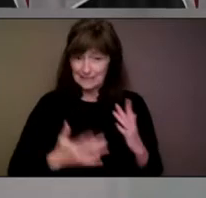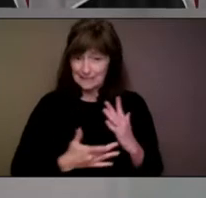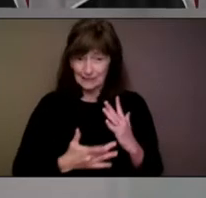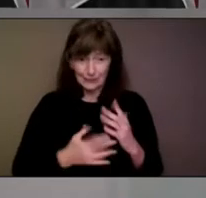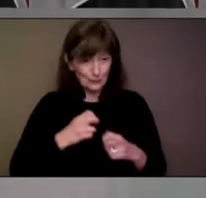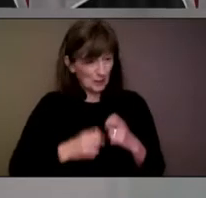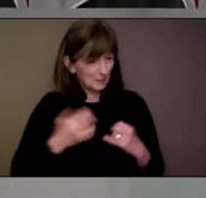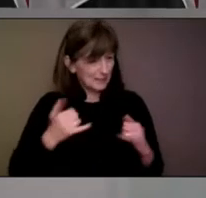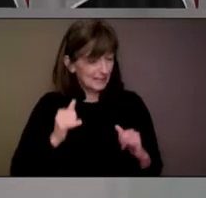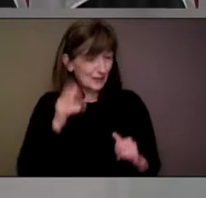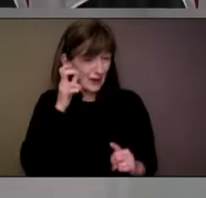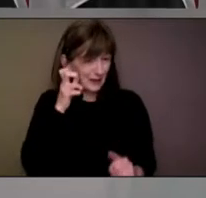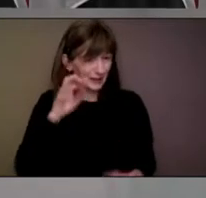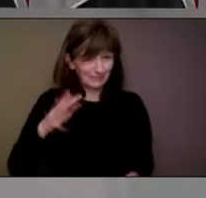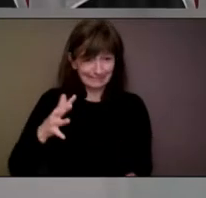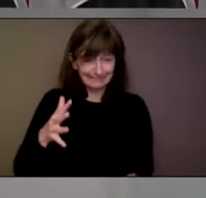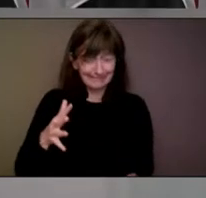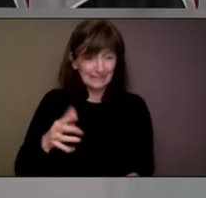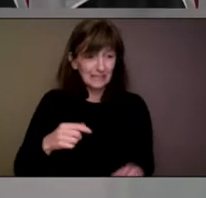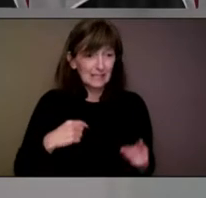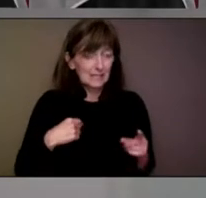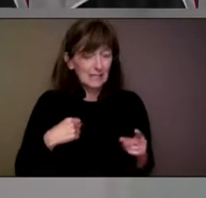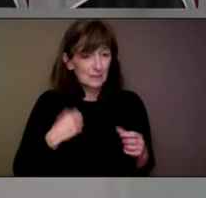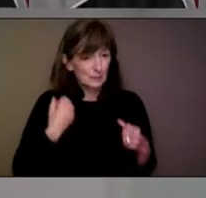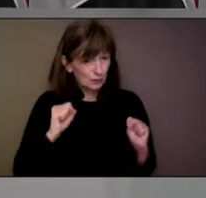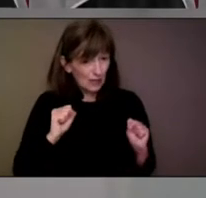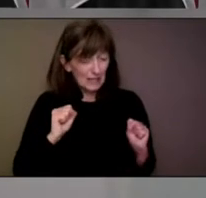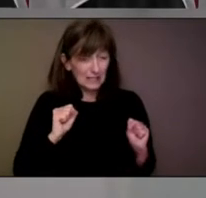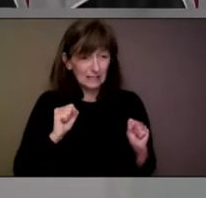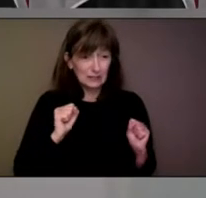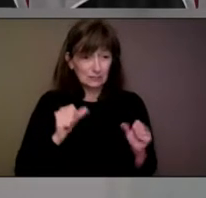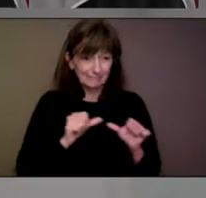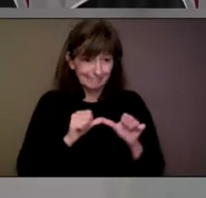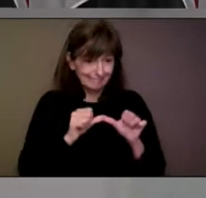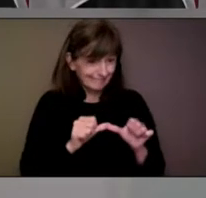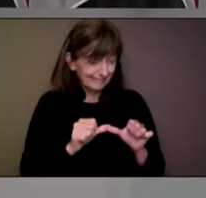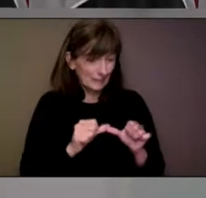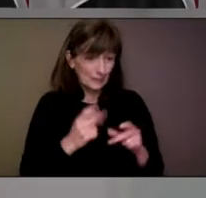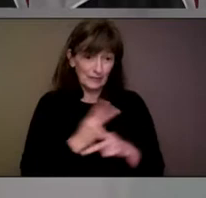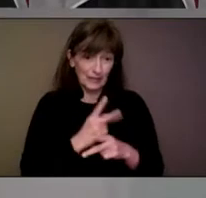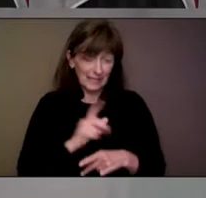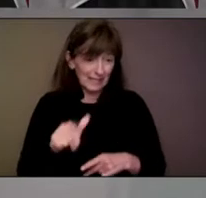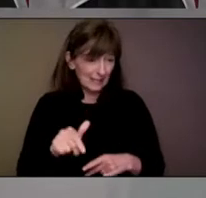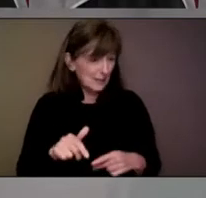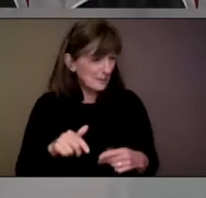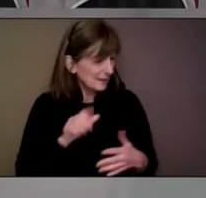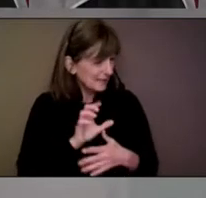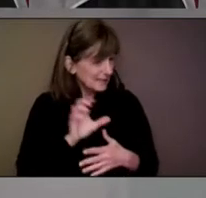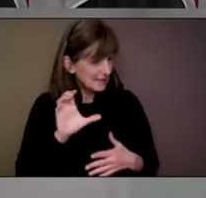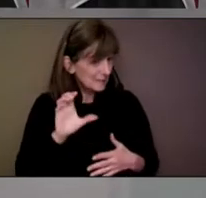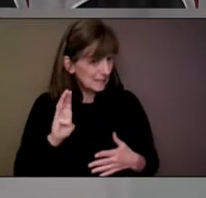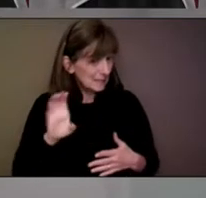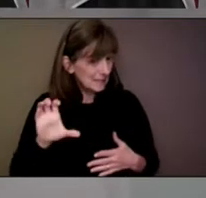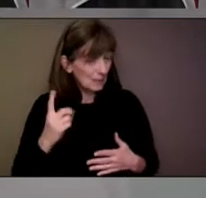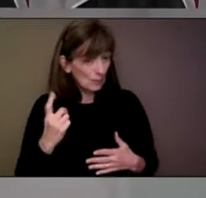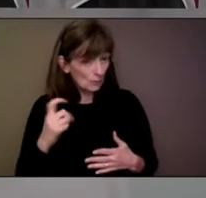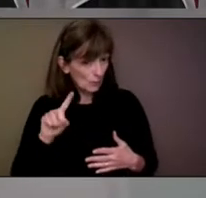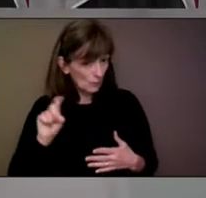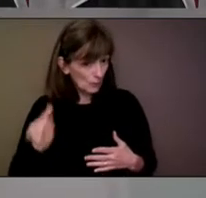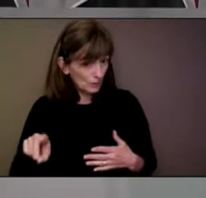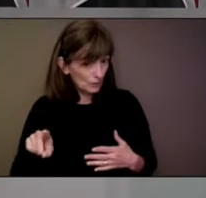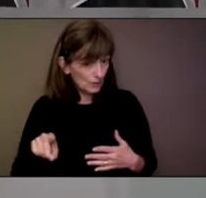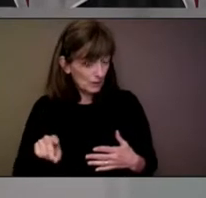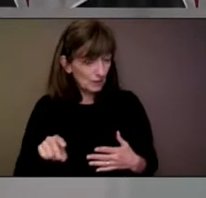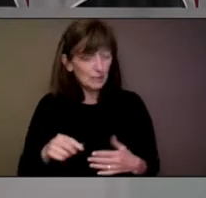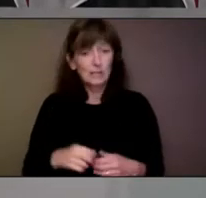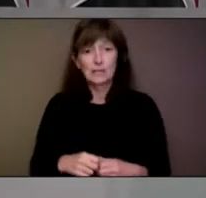but we will keep proceeding and hope those things get worked out. Peter Cowan with CBC, do you have a final question? I